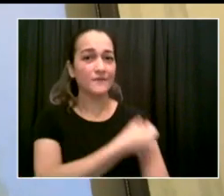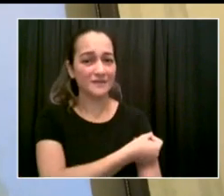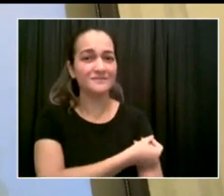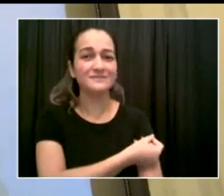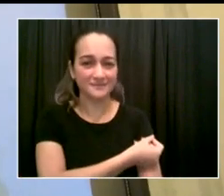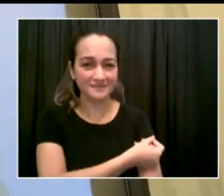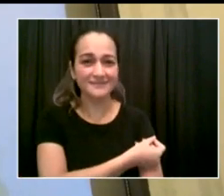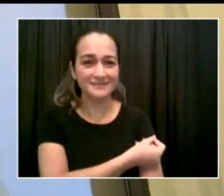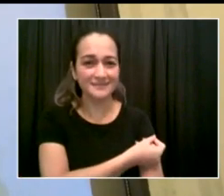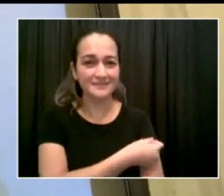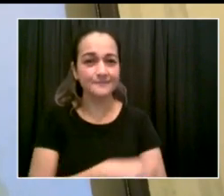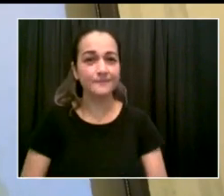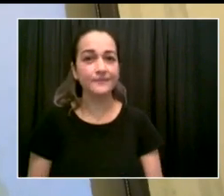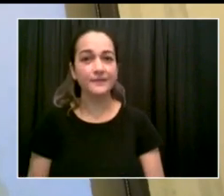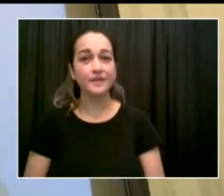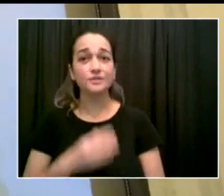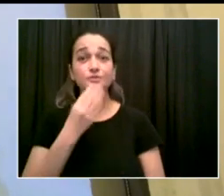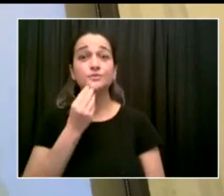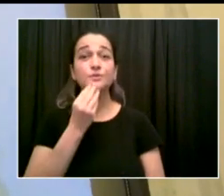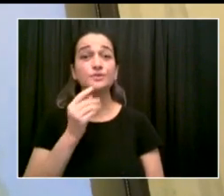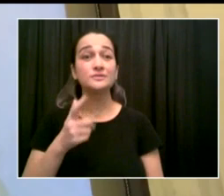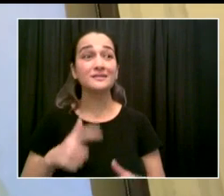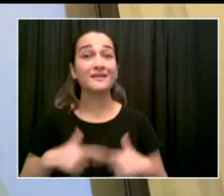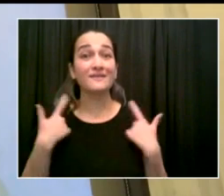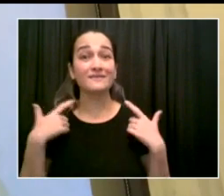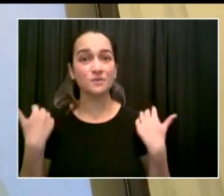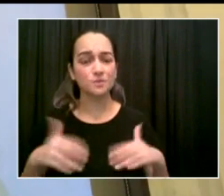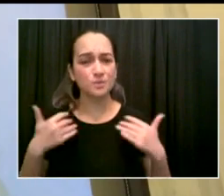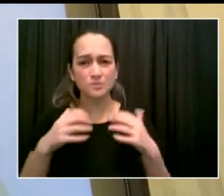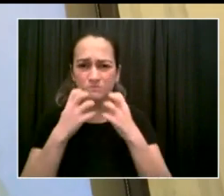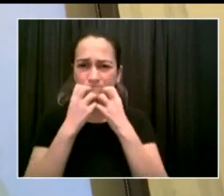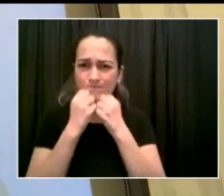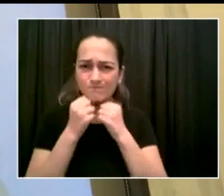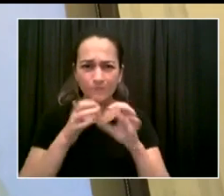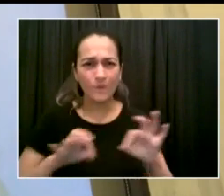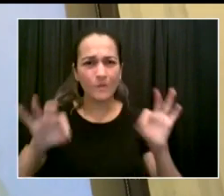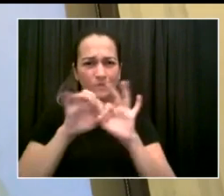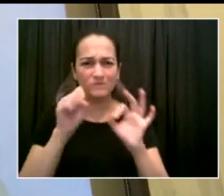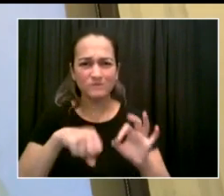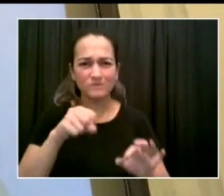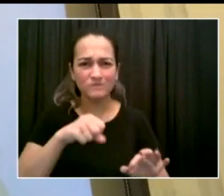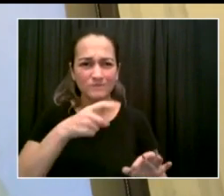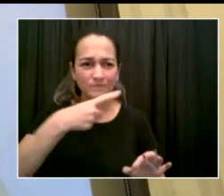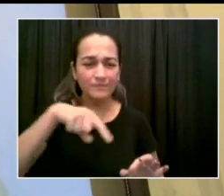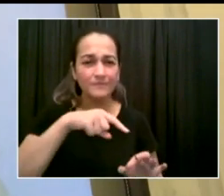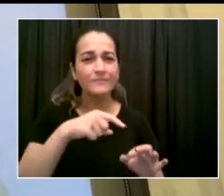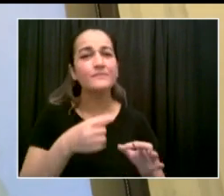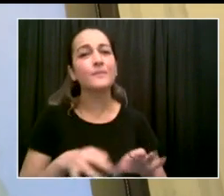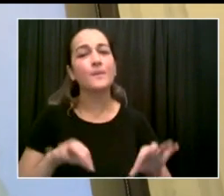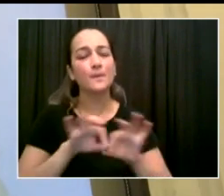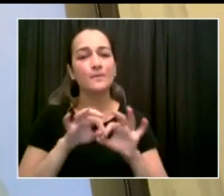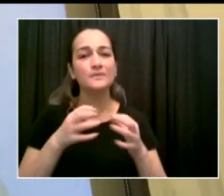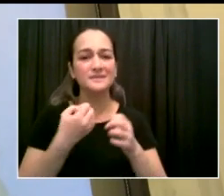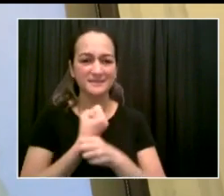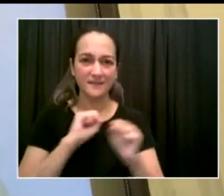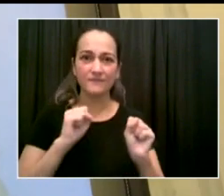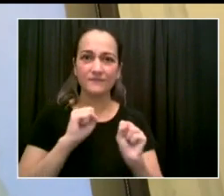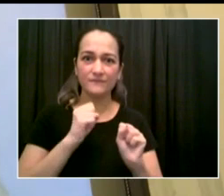safety of human life. Mr. Mayor, we often use the word in Hebrew, but